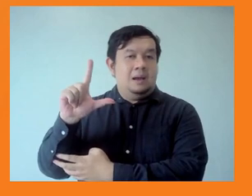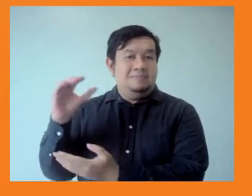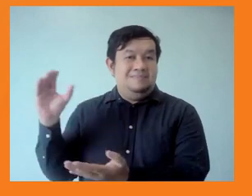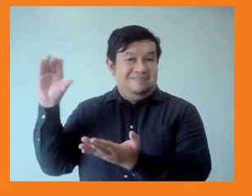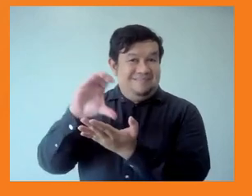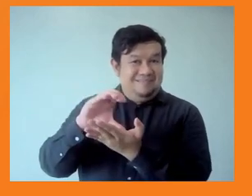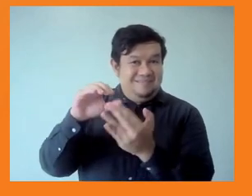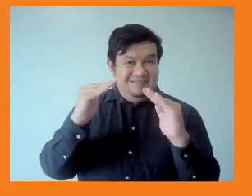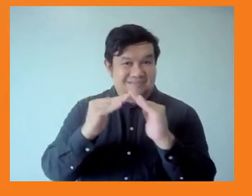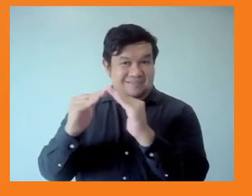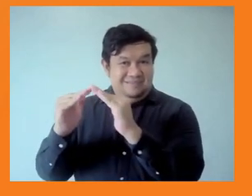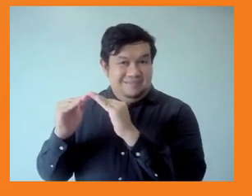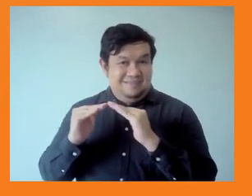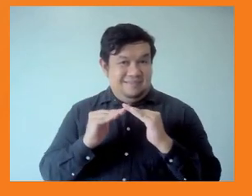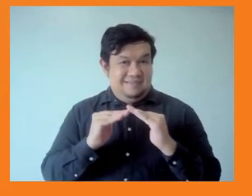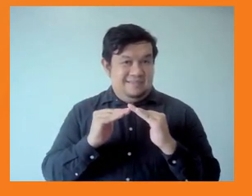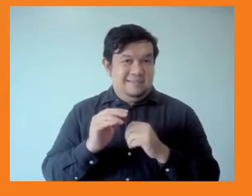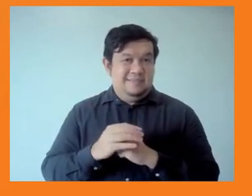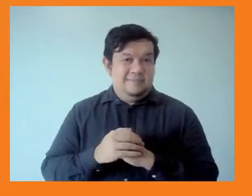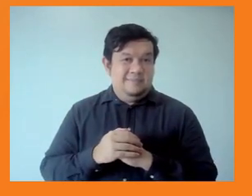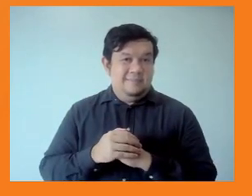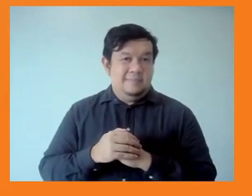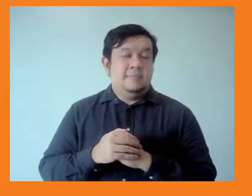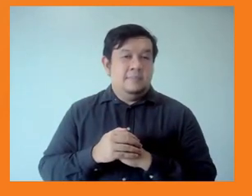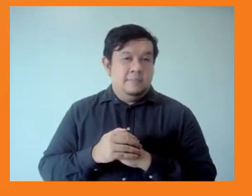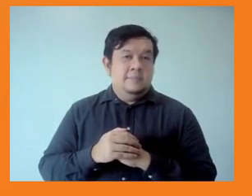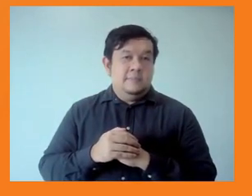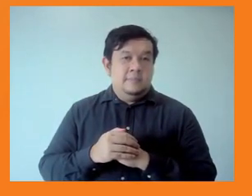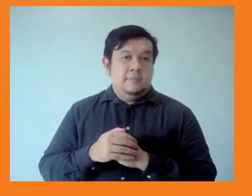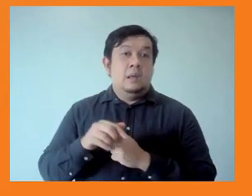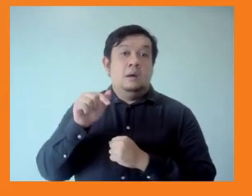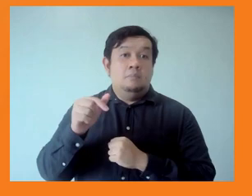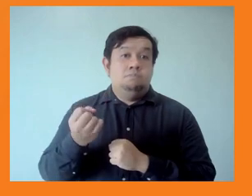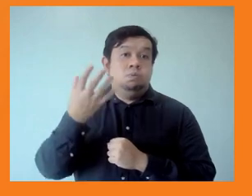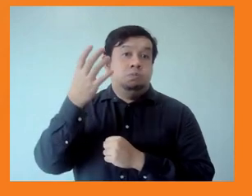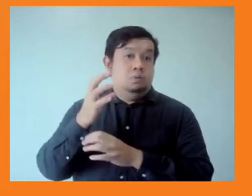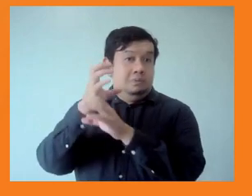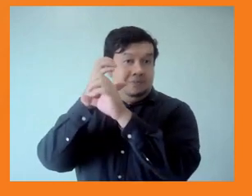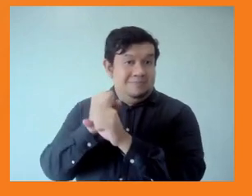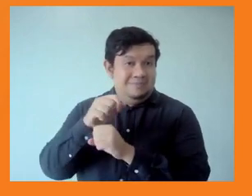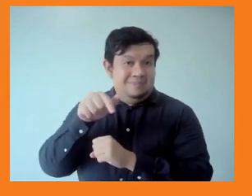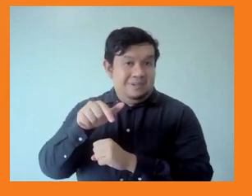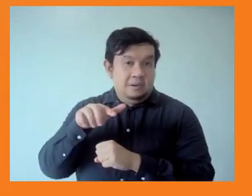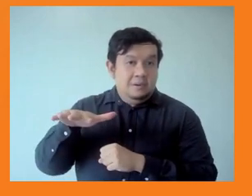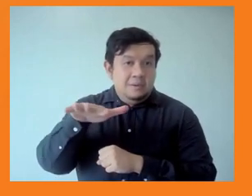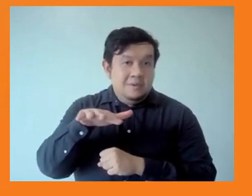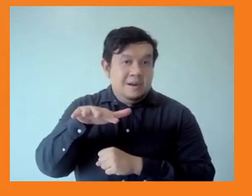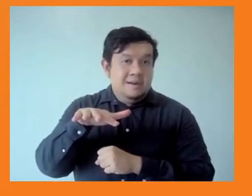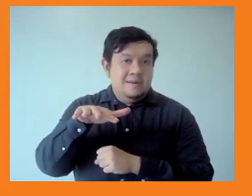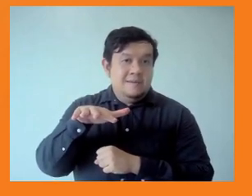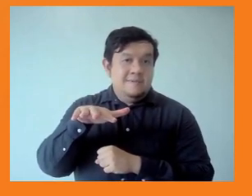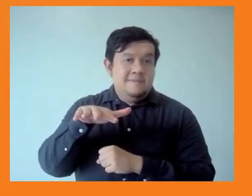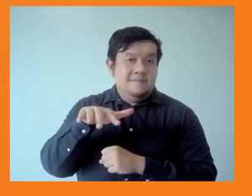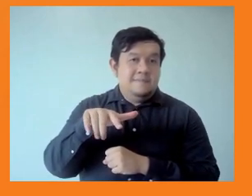have this kind of linear model that's set up where certain countries have to catch up to others. And so the entire world is divided